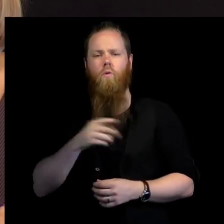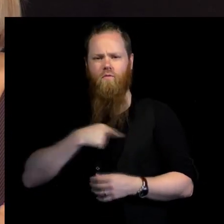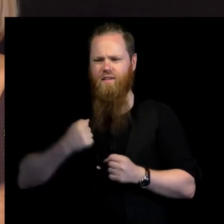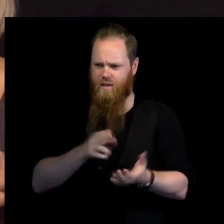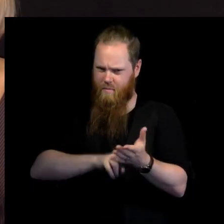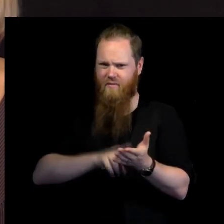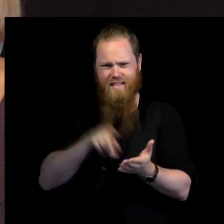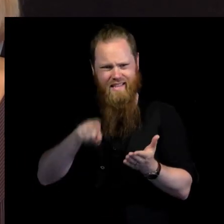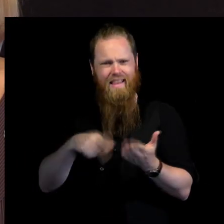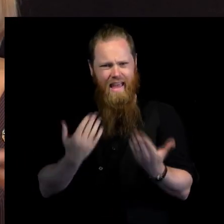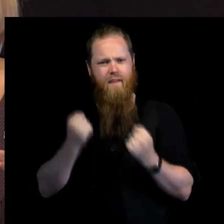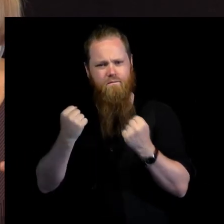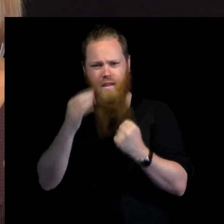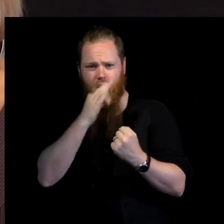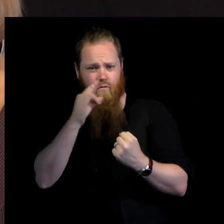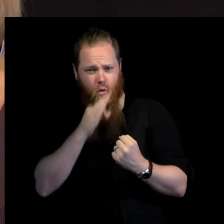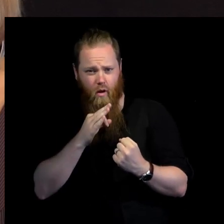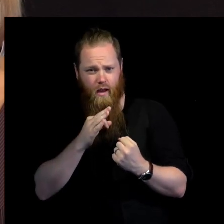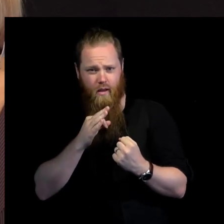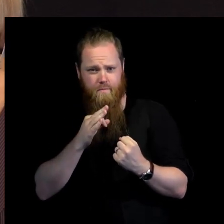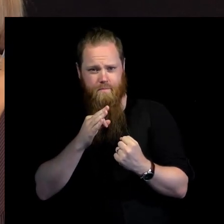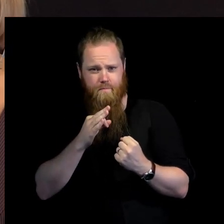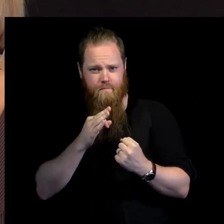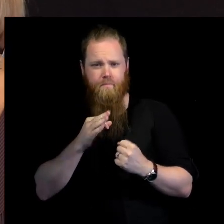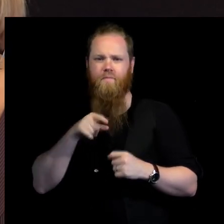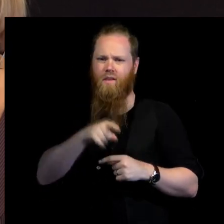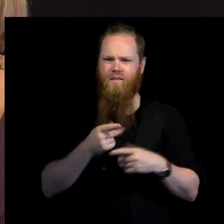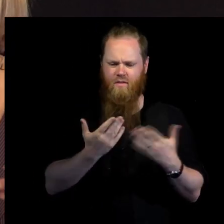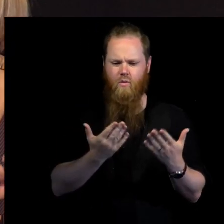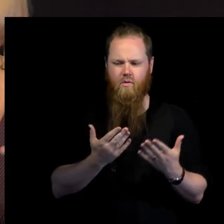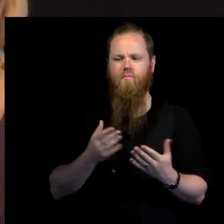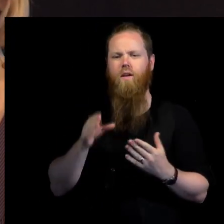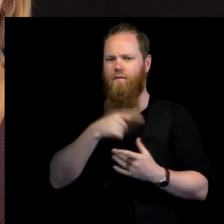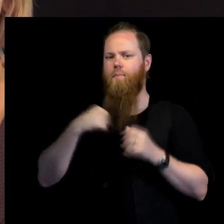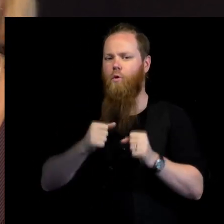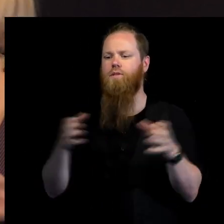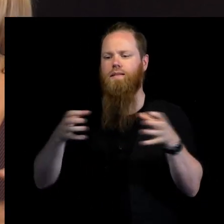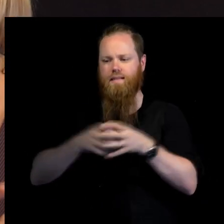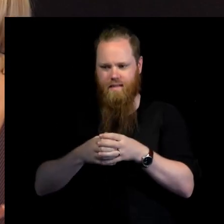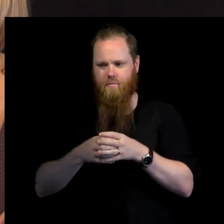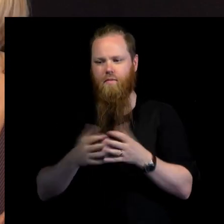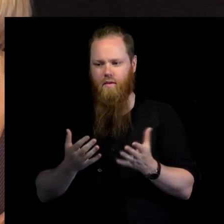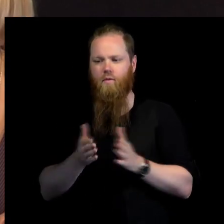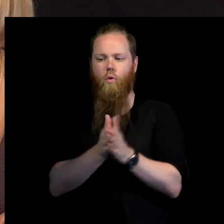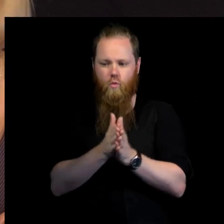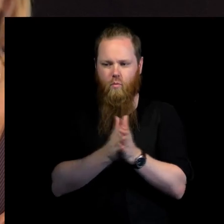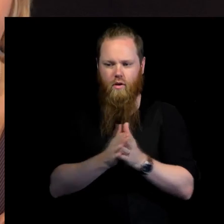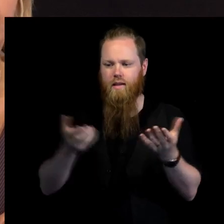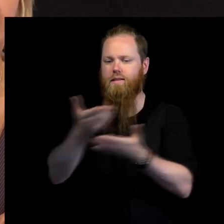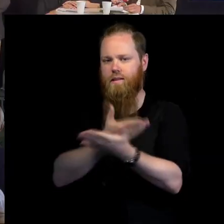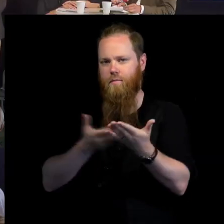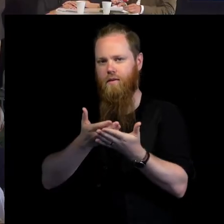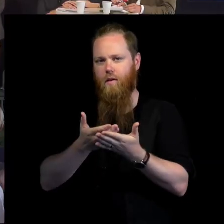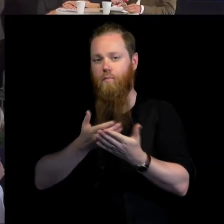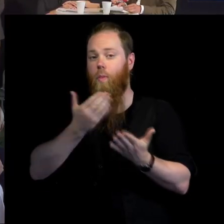when we know that these global challenges can only be addressed in cooperation, as they express themselves also at national and